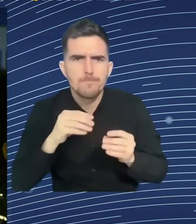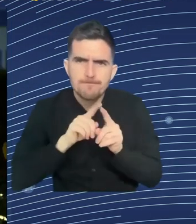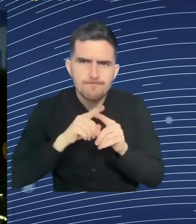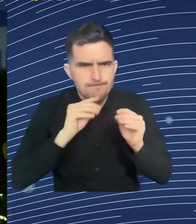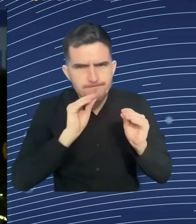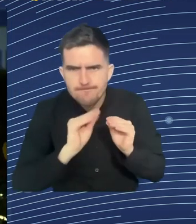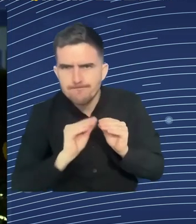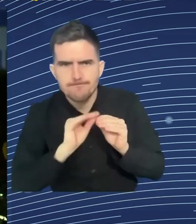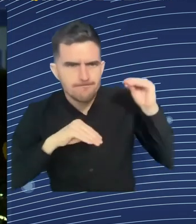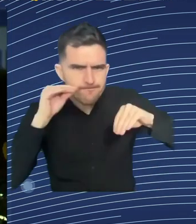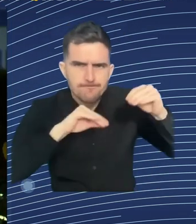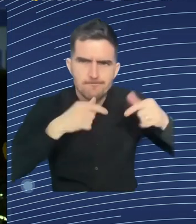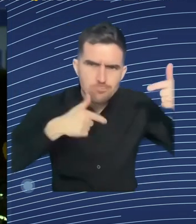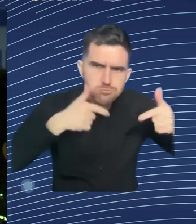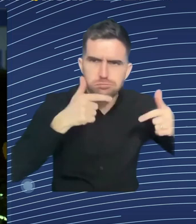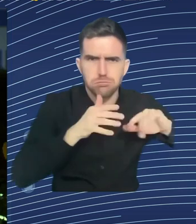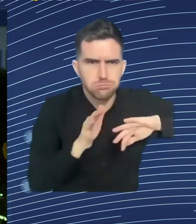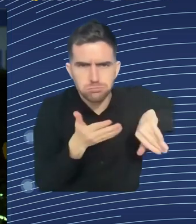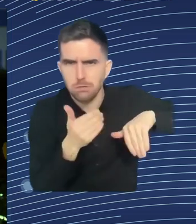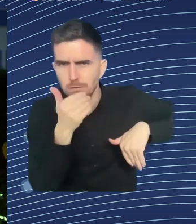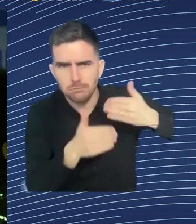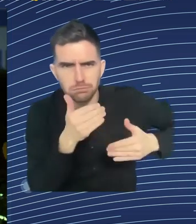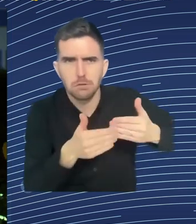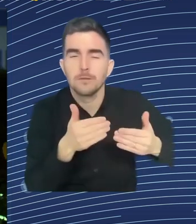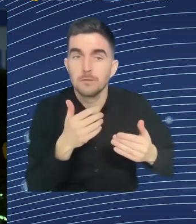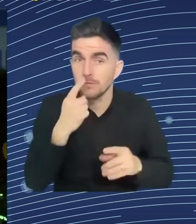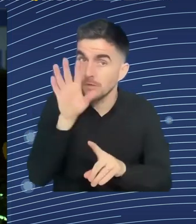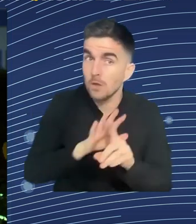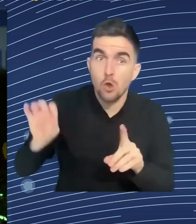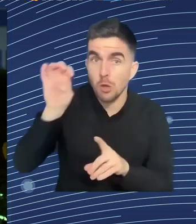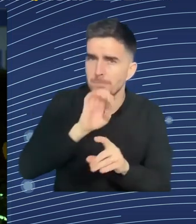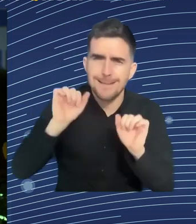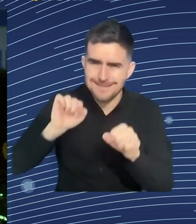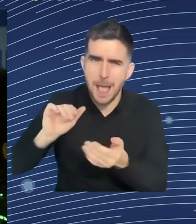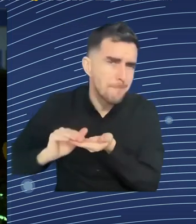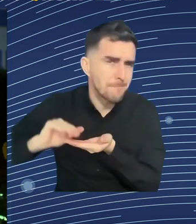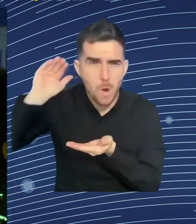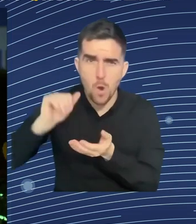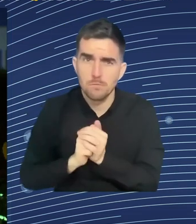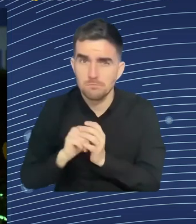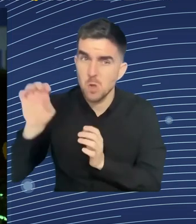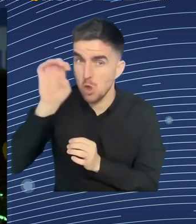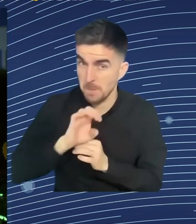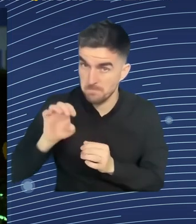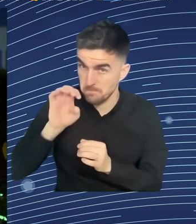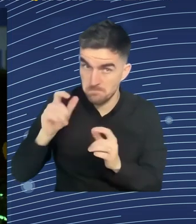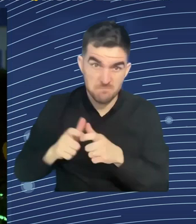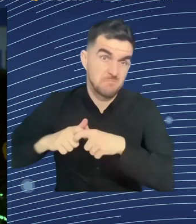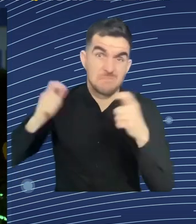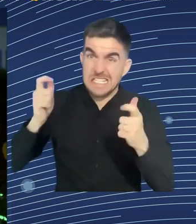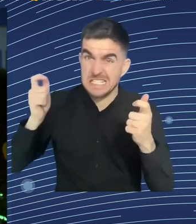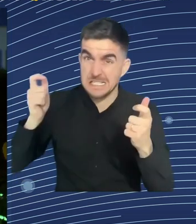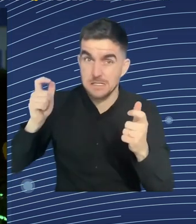manufacturing is not as big as the whole world's manufacturing. know, let other countries lose jobs in